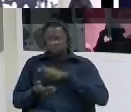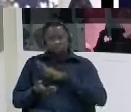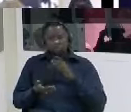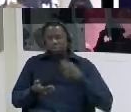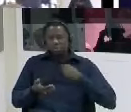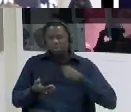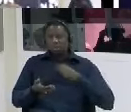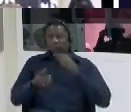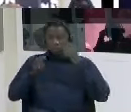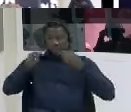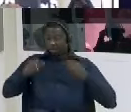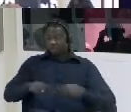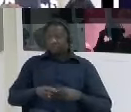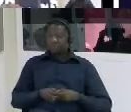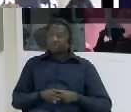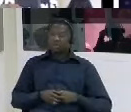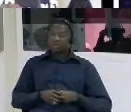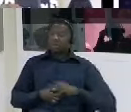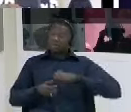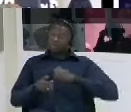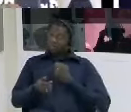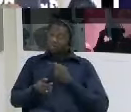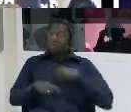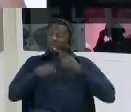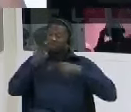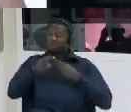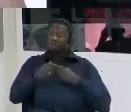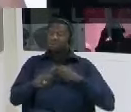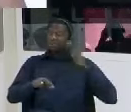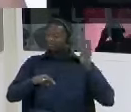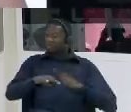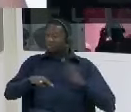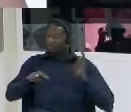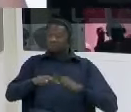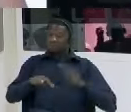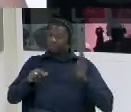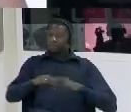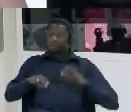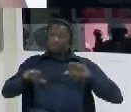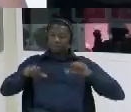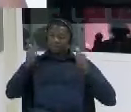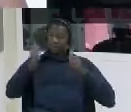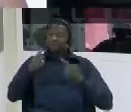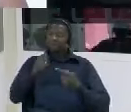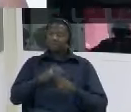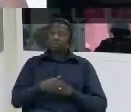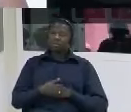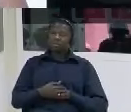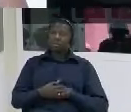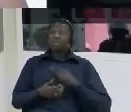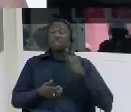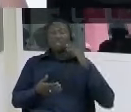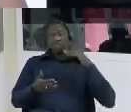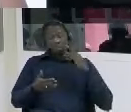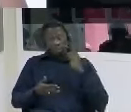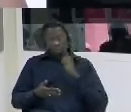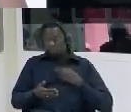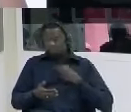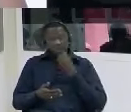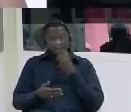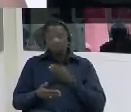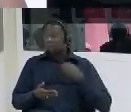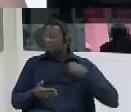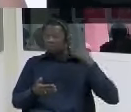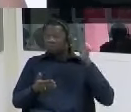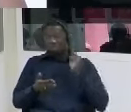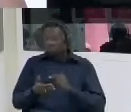the beating start the beating started there they said I have to sign the statement so definitely